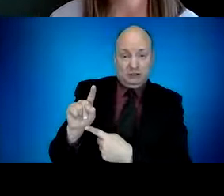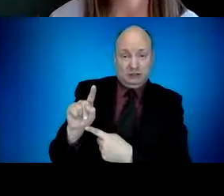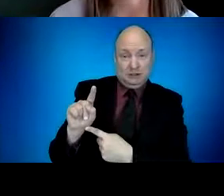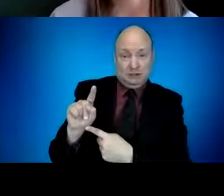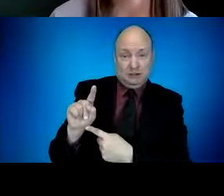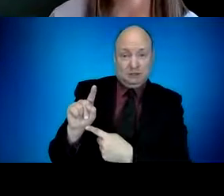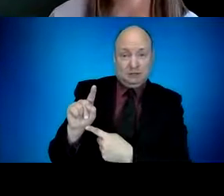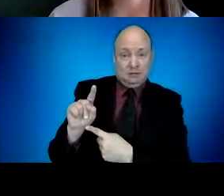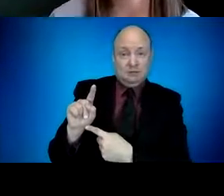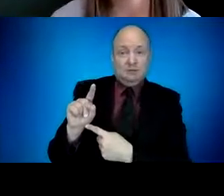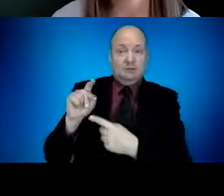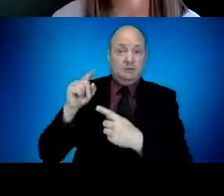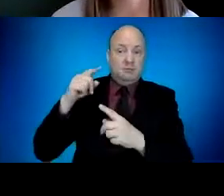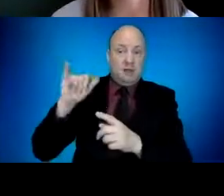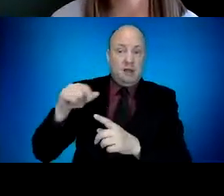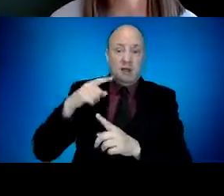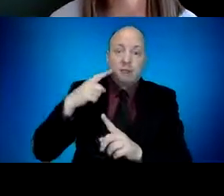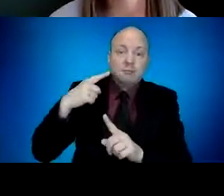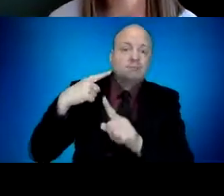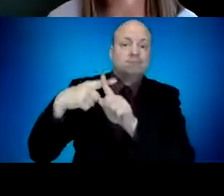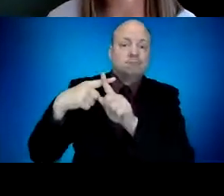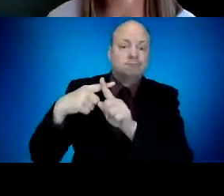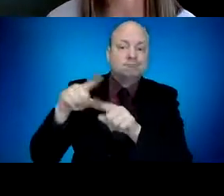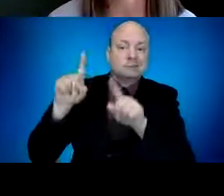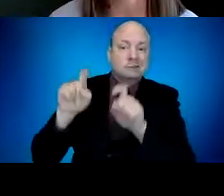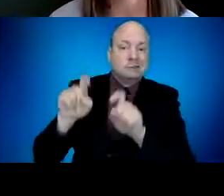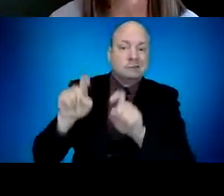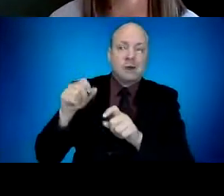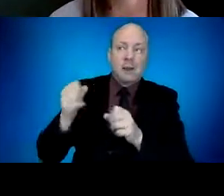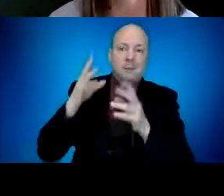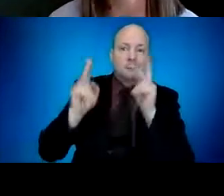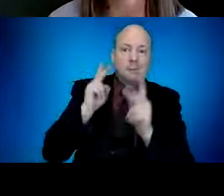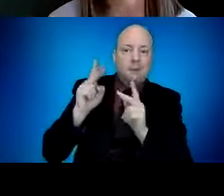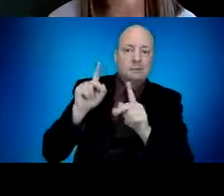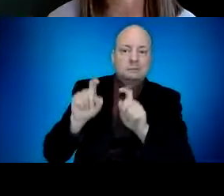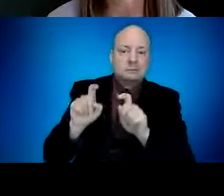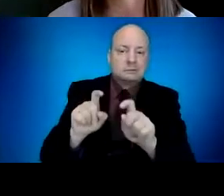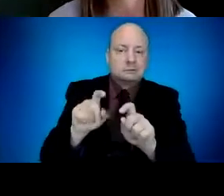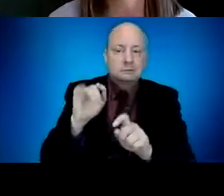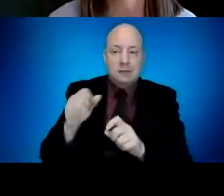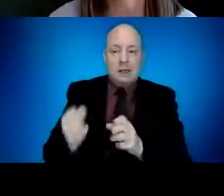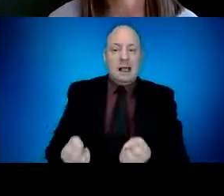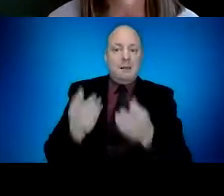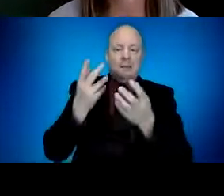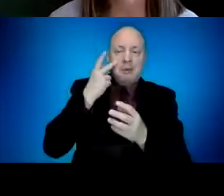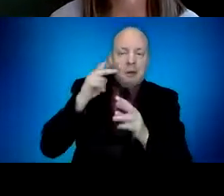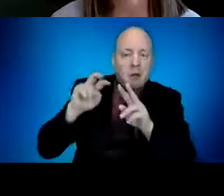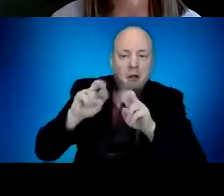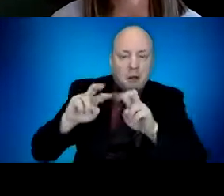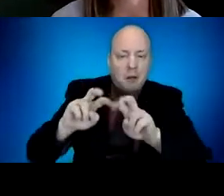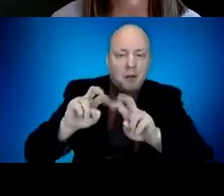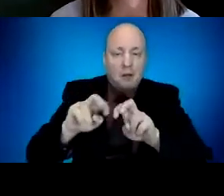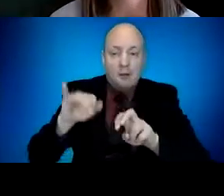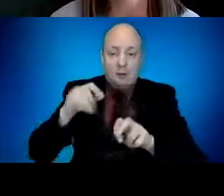community and the amount of testing performed, has held steady at 5% or less. As of